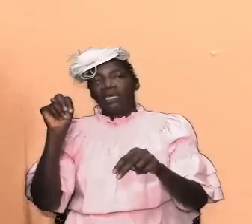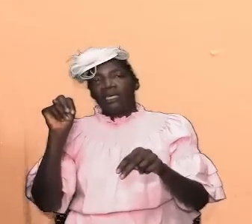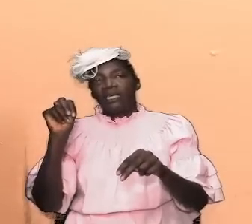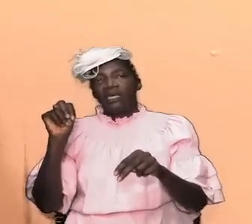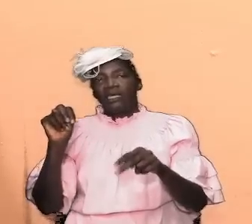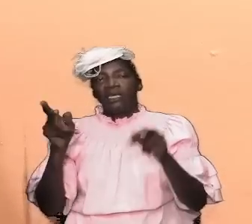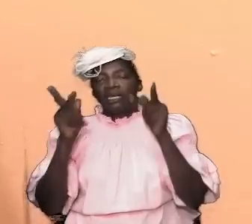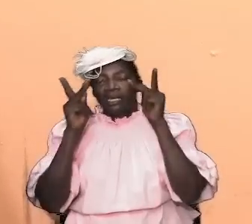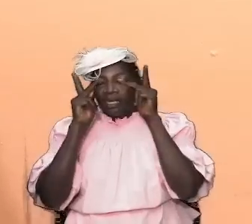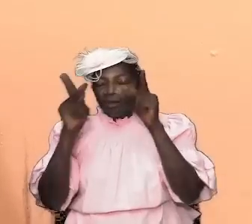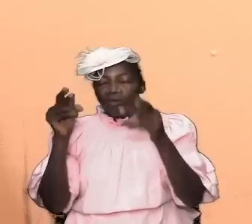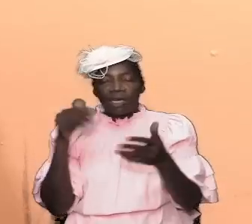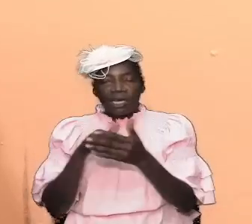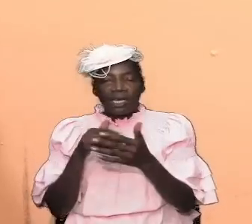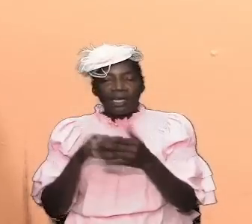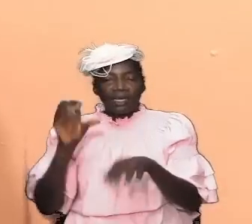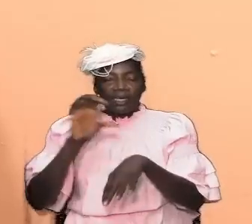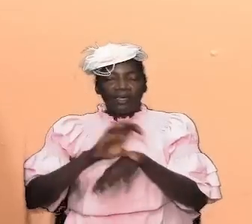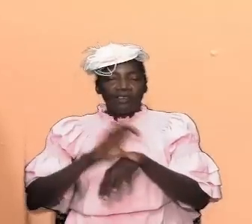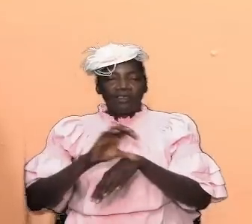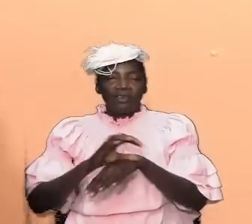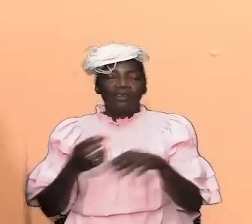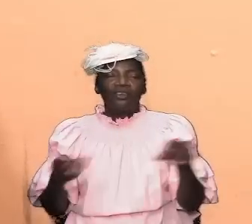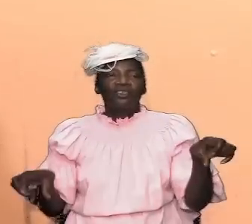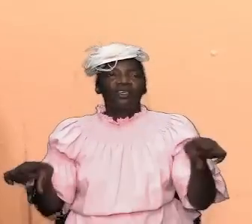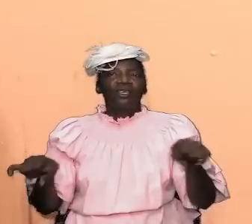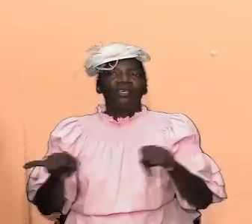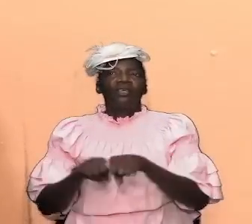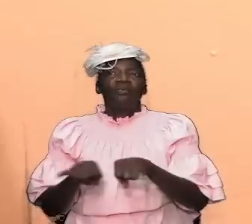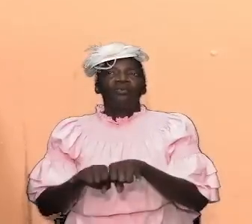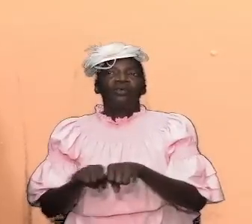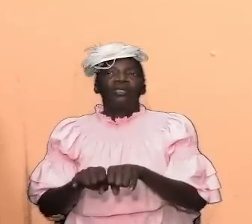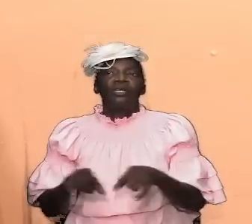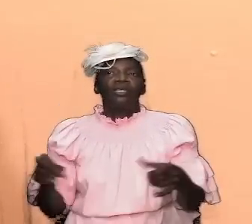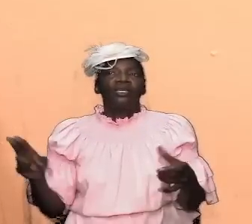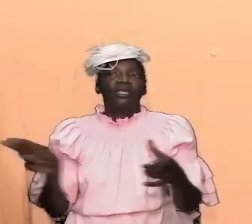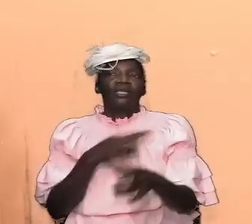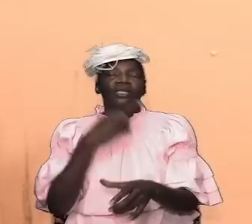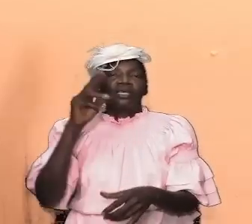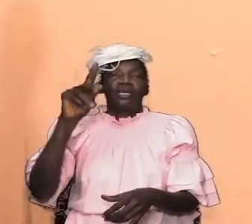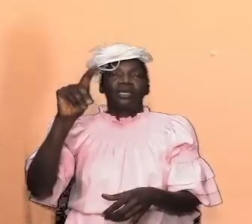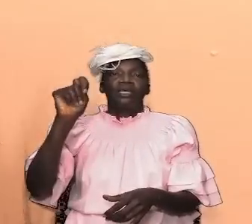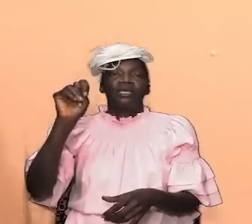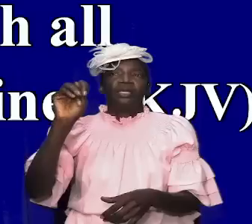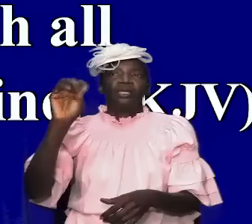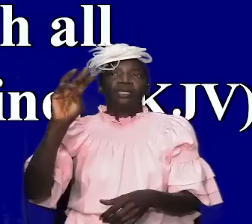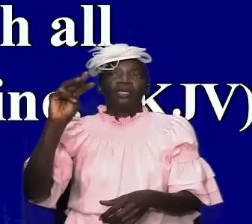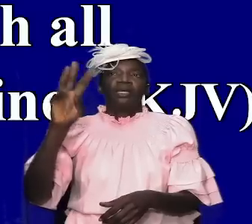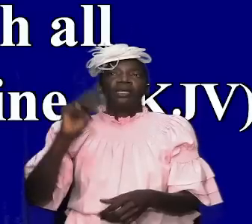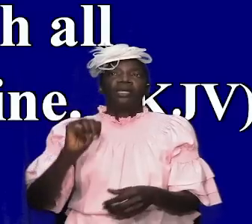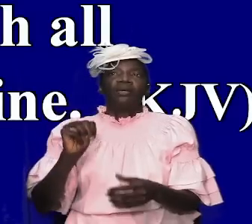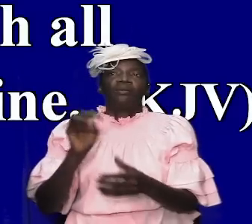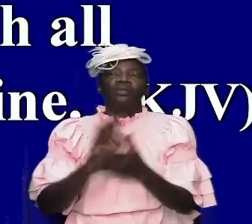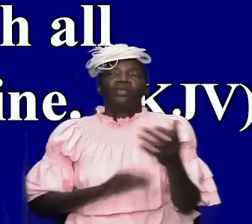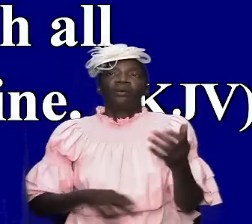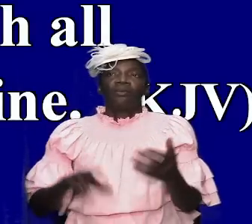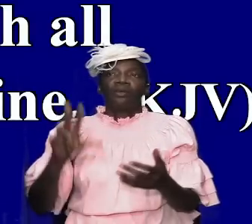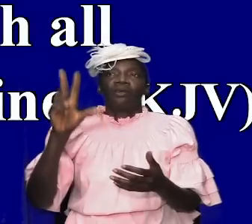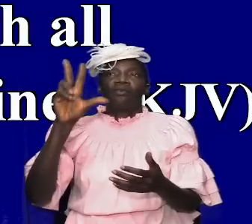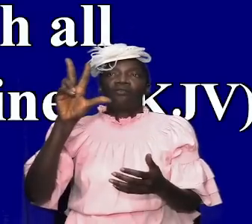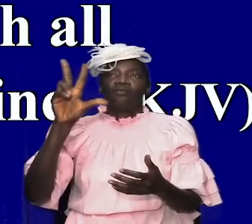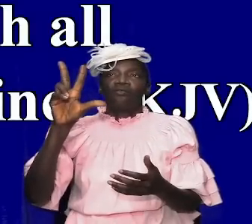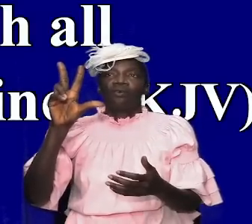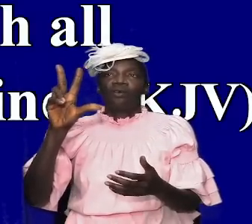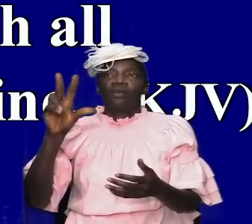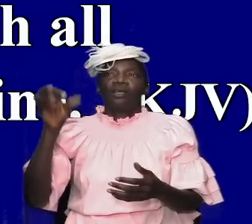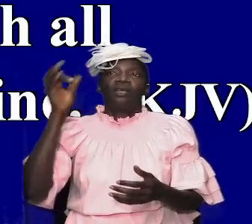look again at the church very important so second timothy chapter number four let us read it together verses two to four